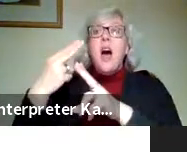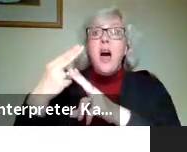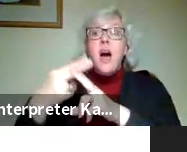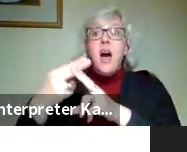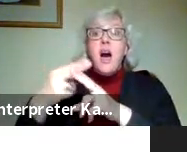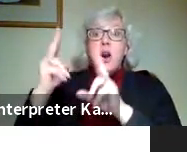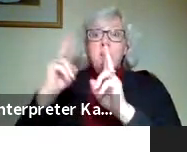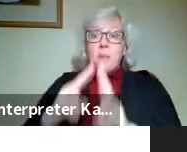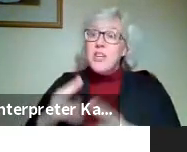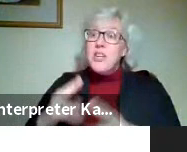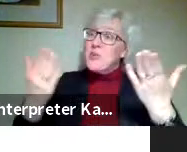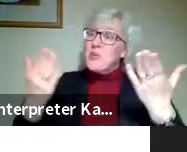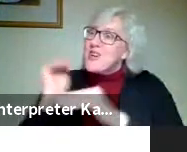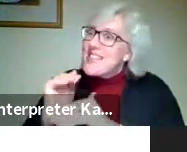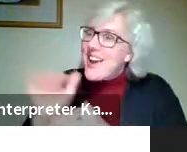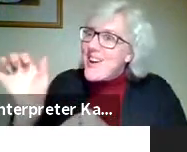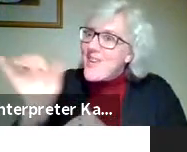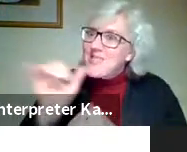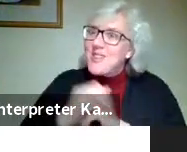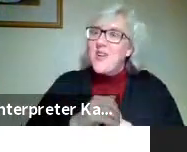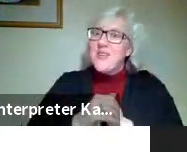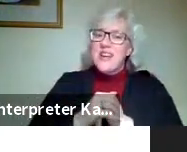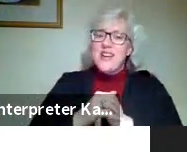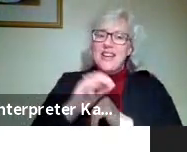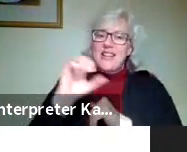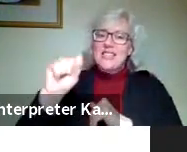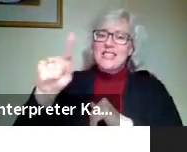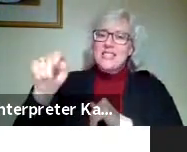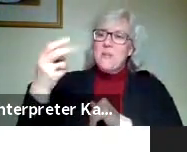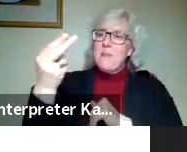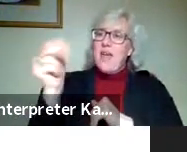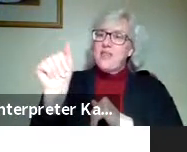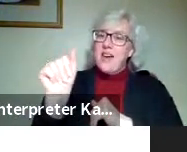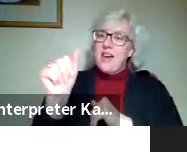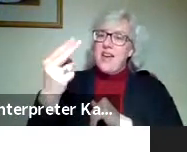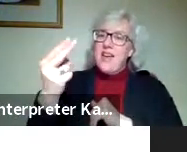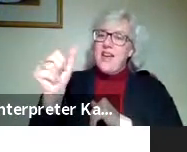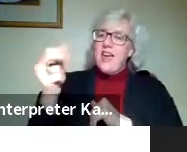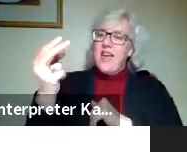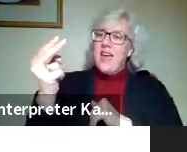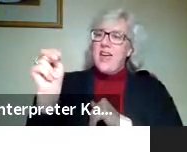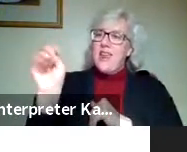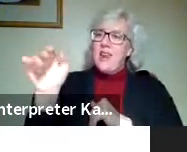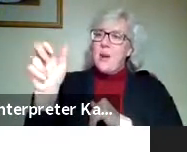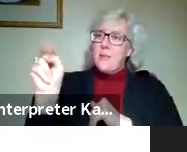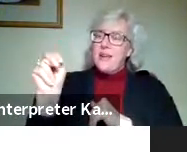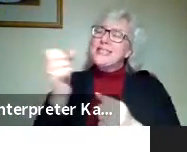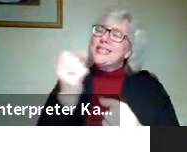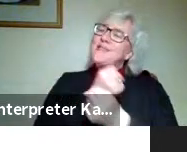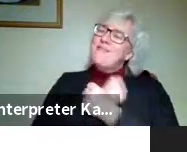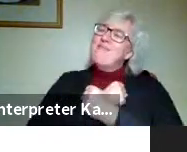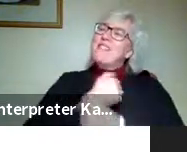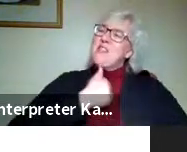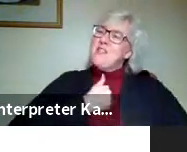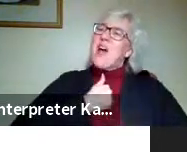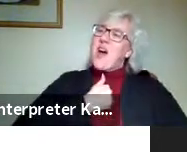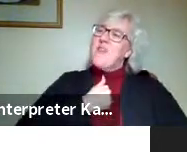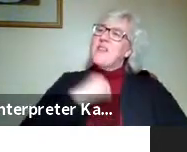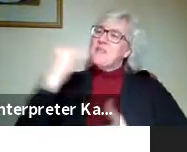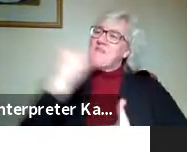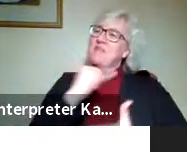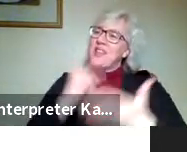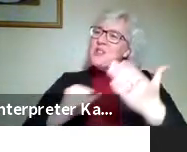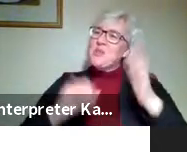Oh, she's here tonight too. Samantha Hanneman for her self love illustration set. So